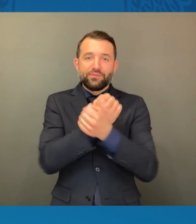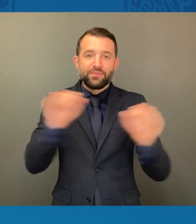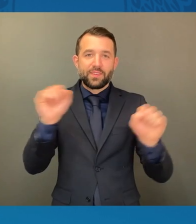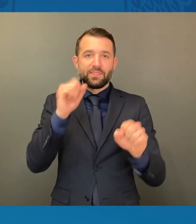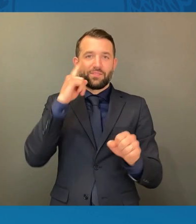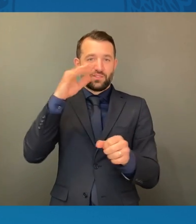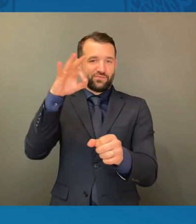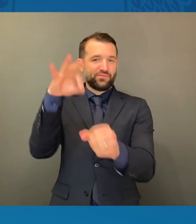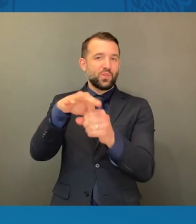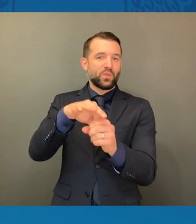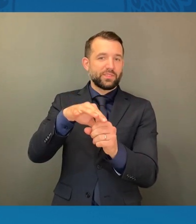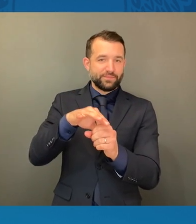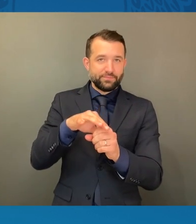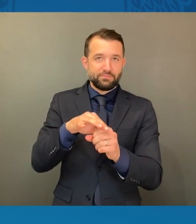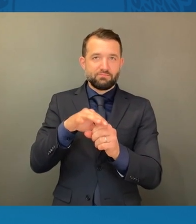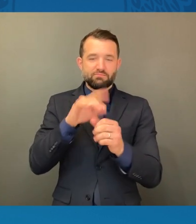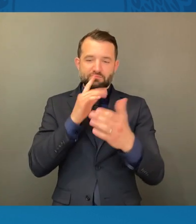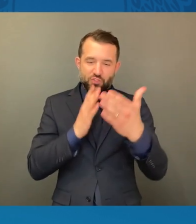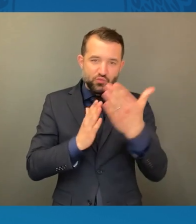were pushed back.